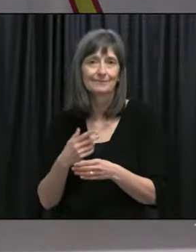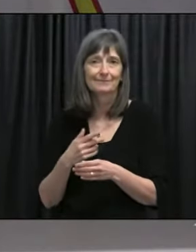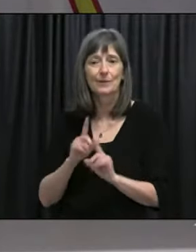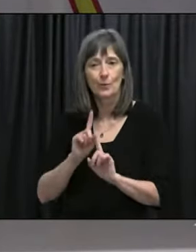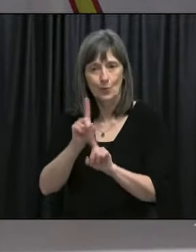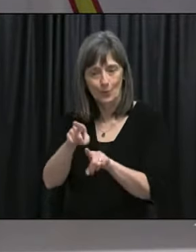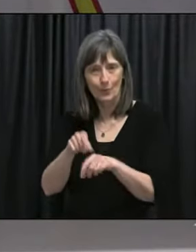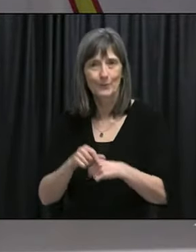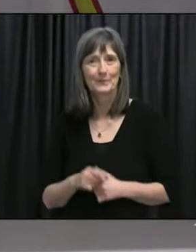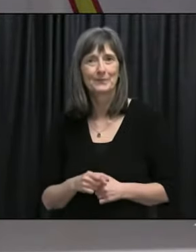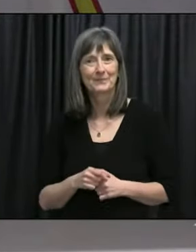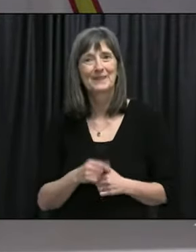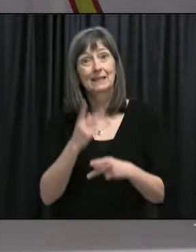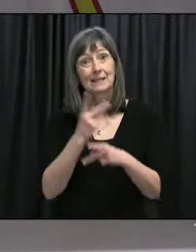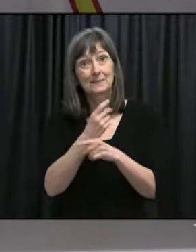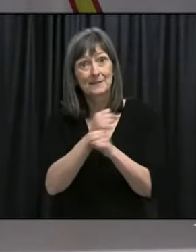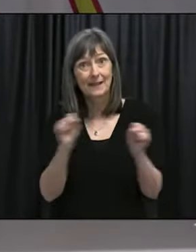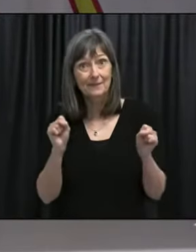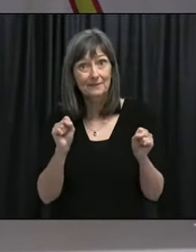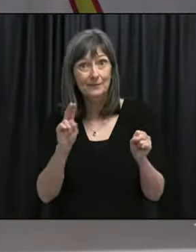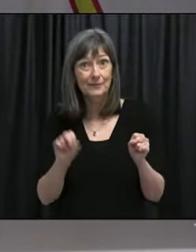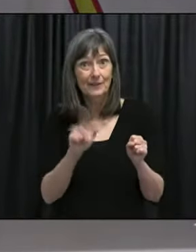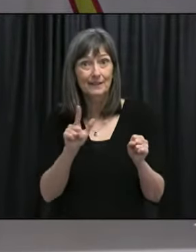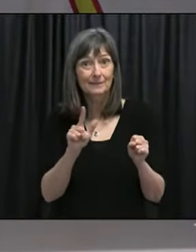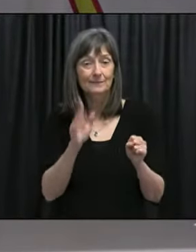Stay safe, Newfoundland and Labrador. We will get through this.